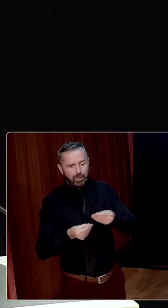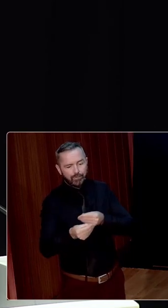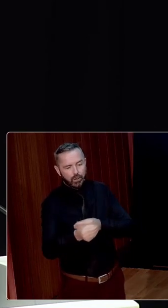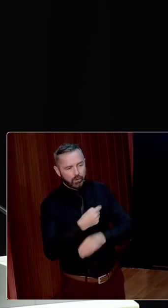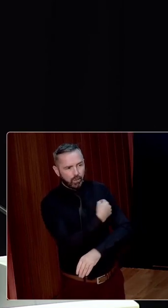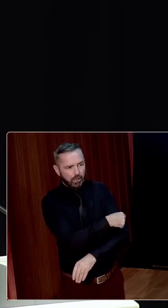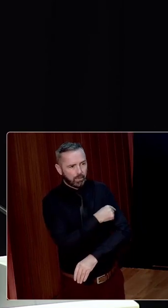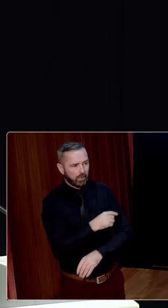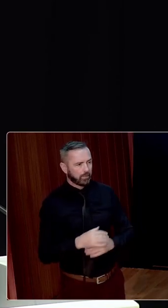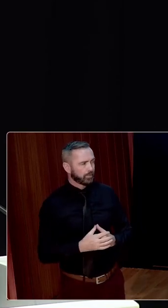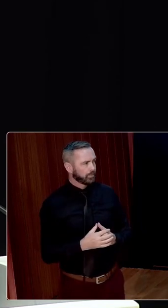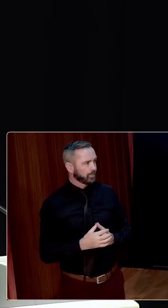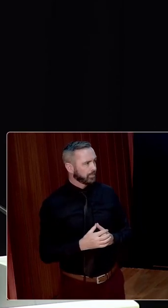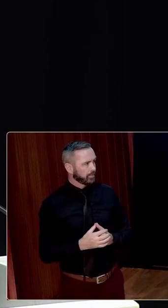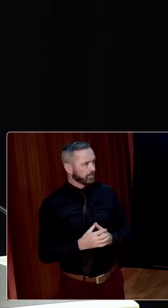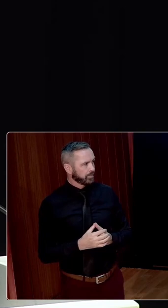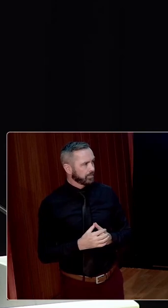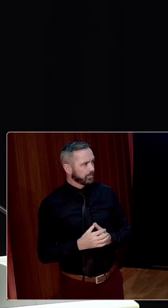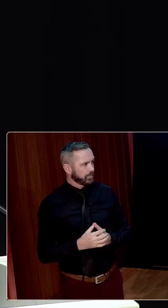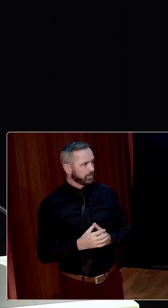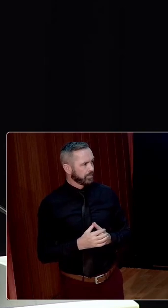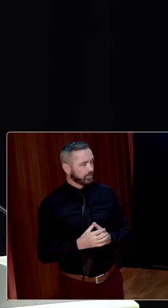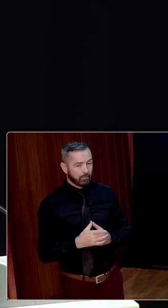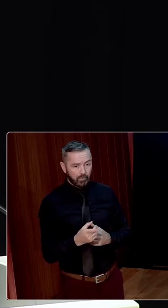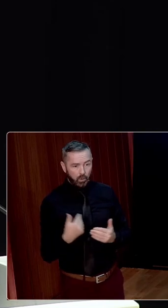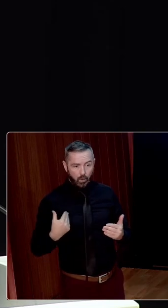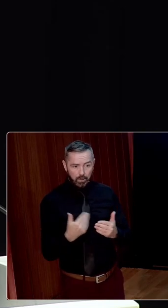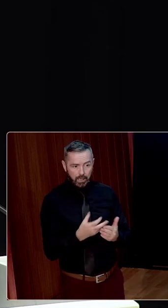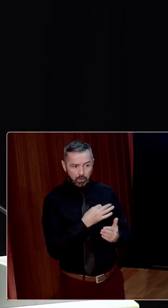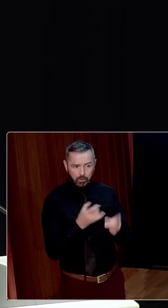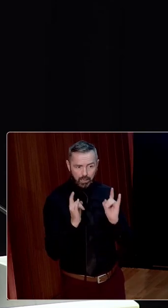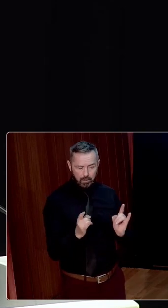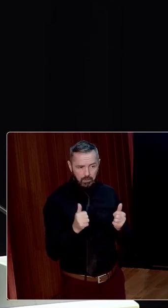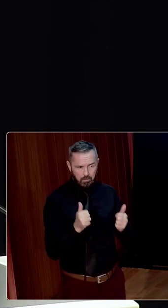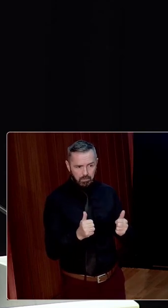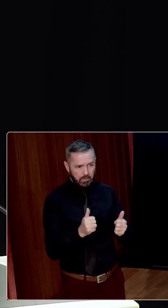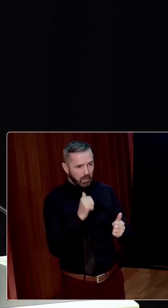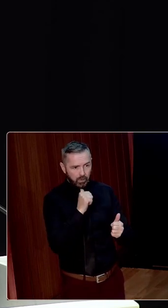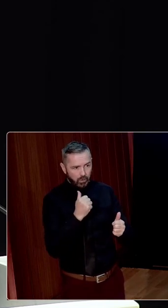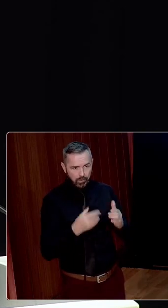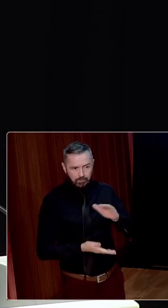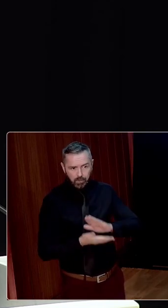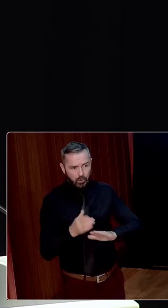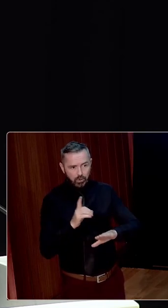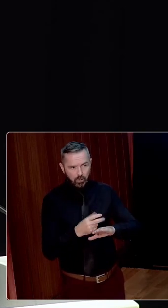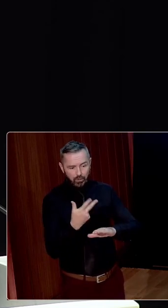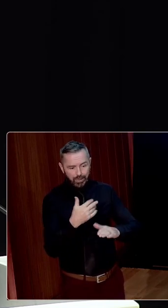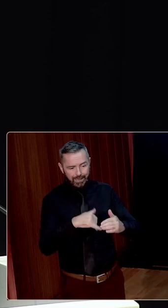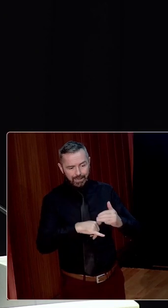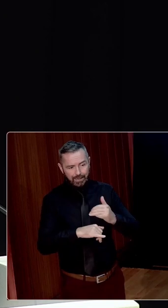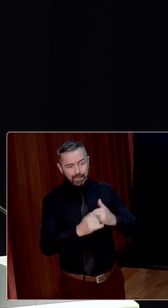to hospital. He had, she insisted, enjoyed good health, and hadn't to consult a doctor for three years